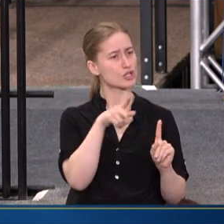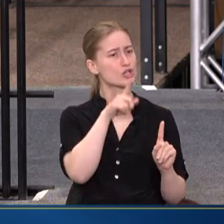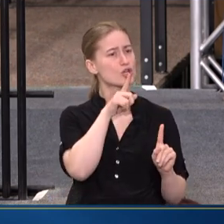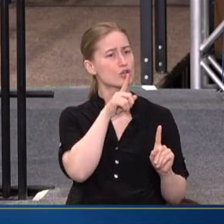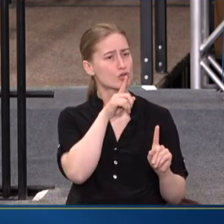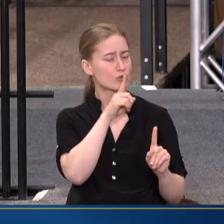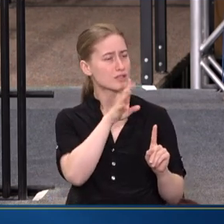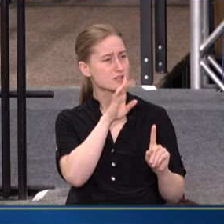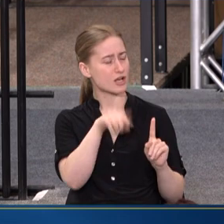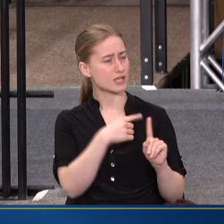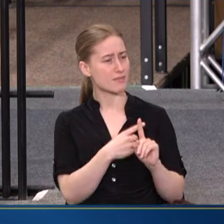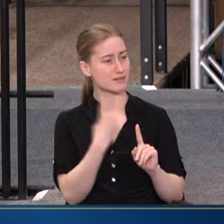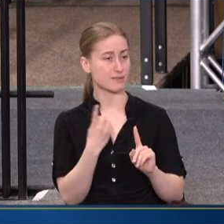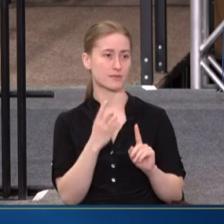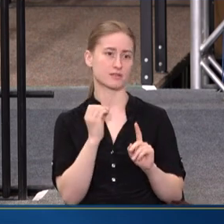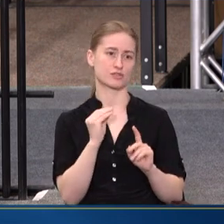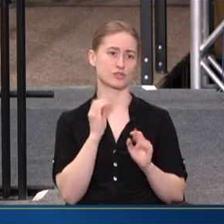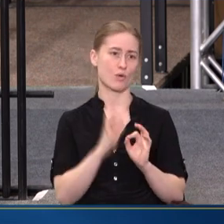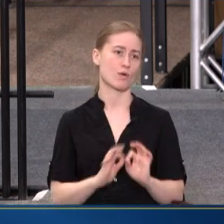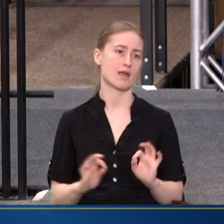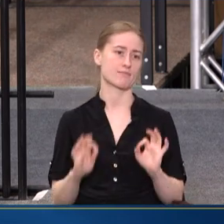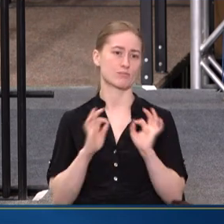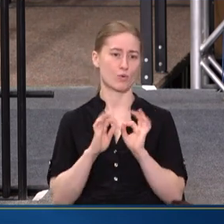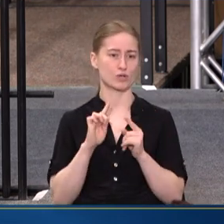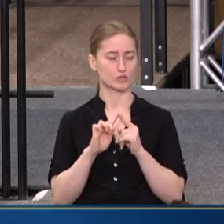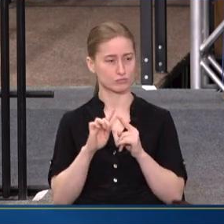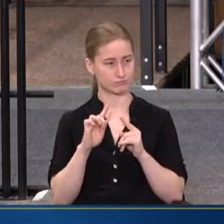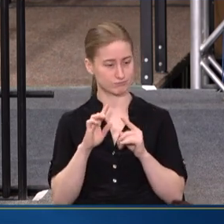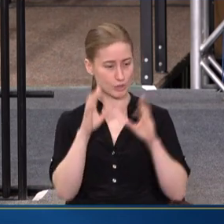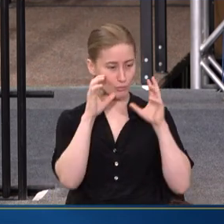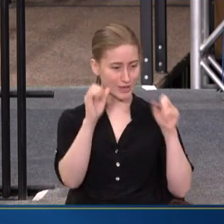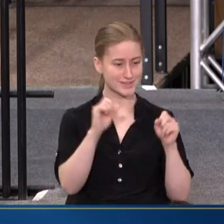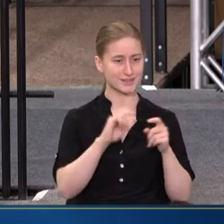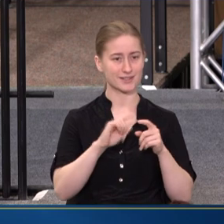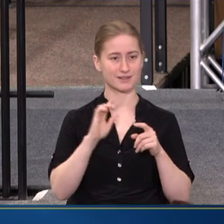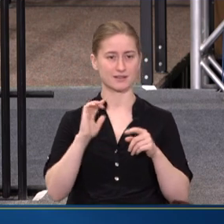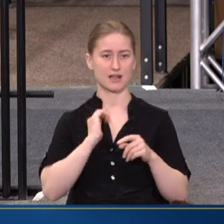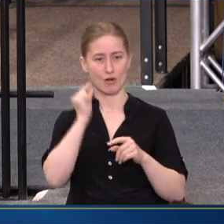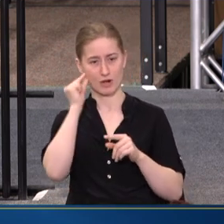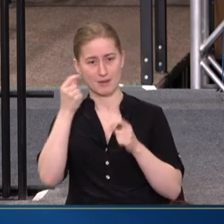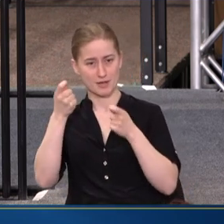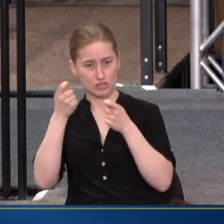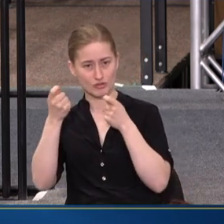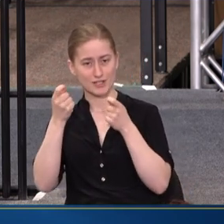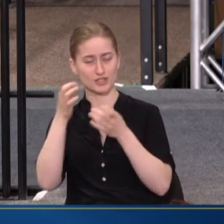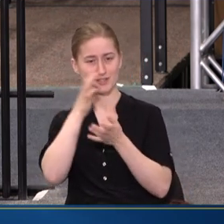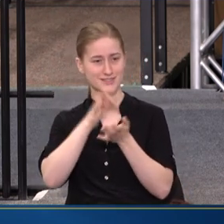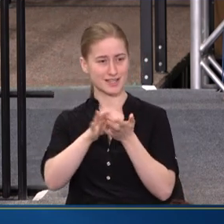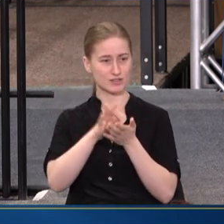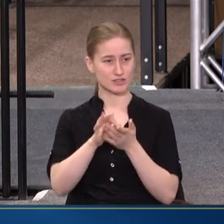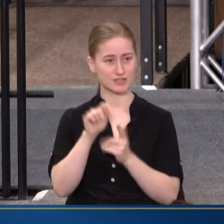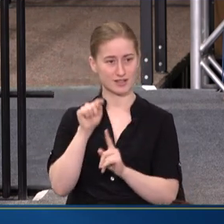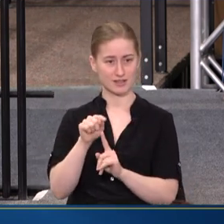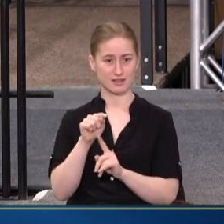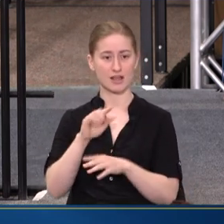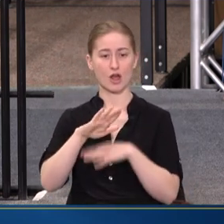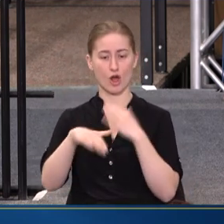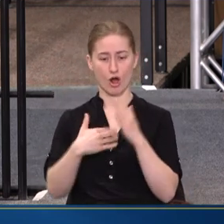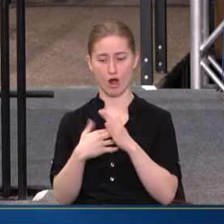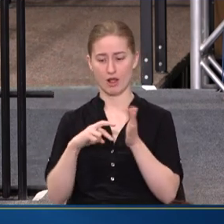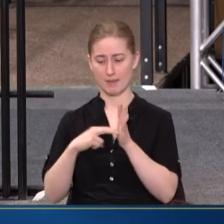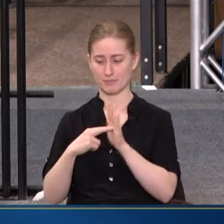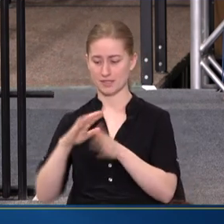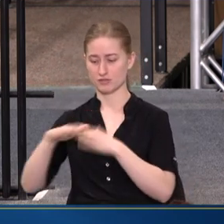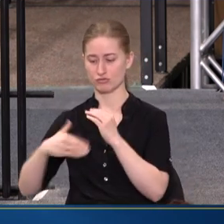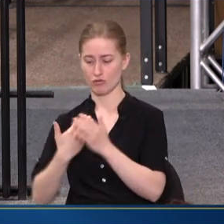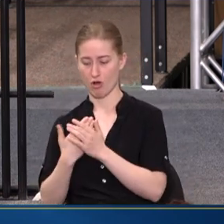TALKING ABOUT SOMETHING THAT'S SO IMPORTANT TO THE PRESIDENT, THE ADMINISTRATION, OUR SECRETARY, WHICH IS THE ALL-MEANS-ALL IN THE